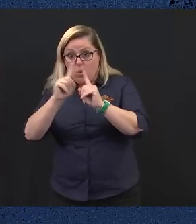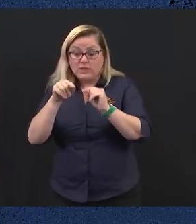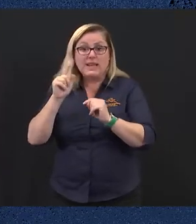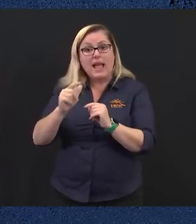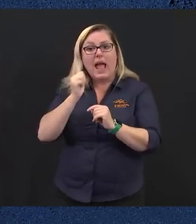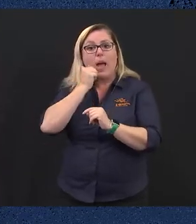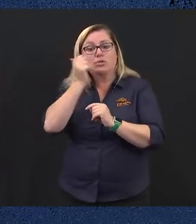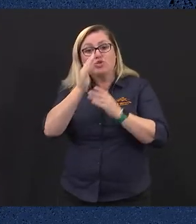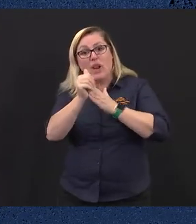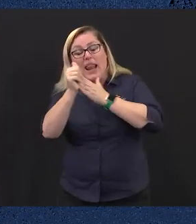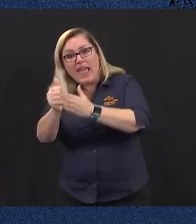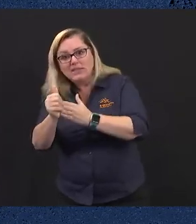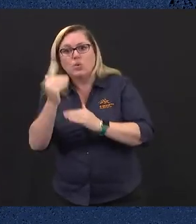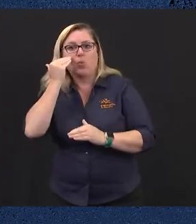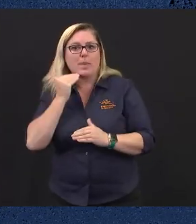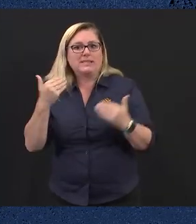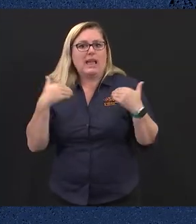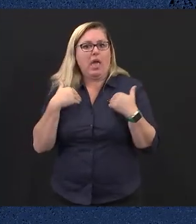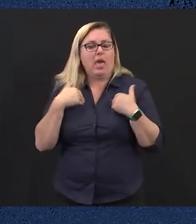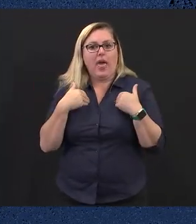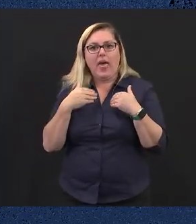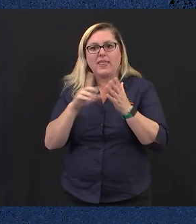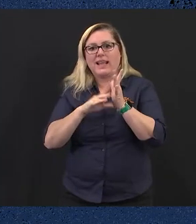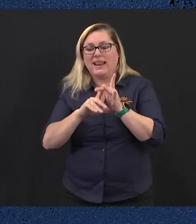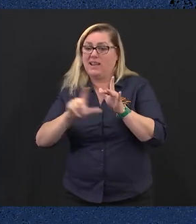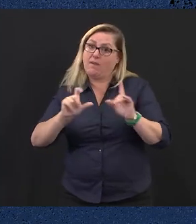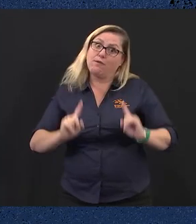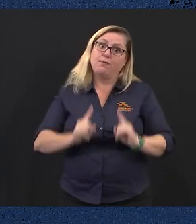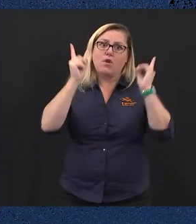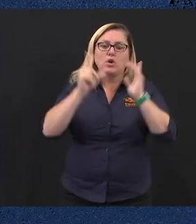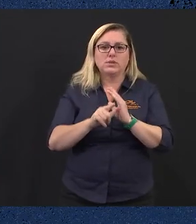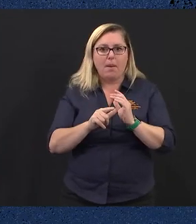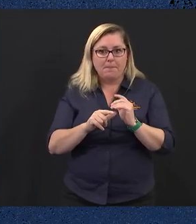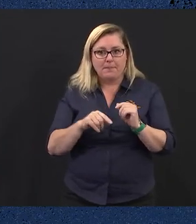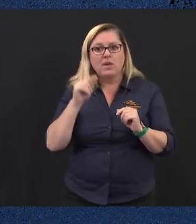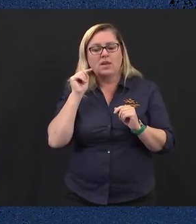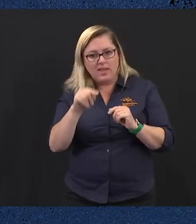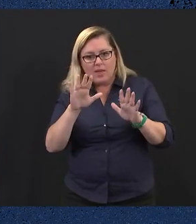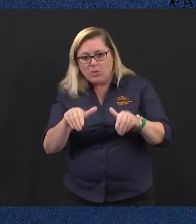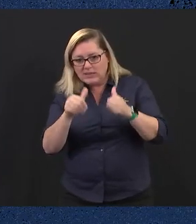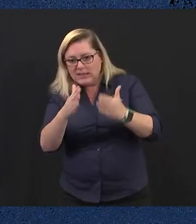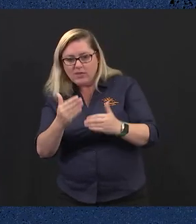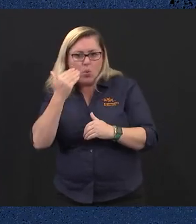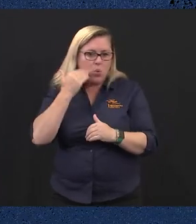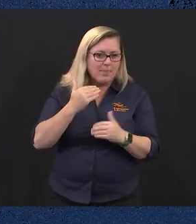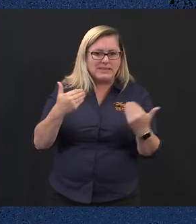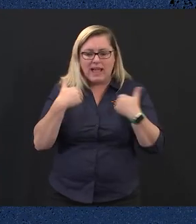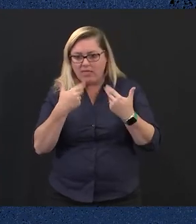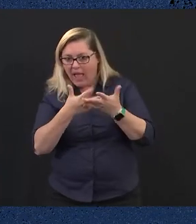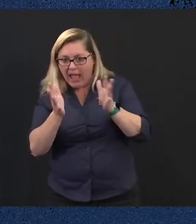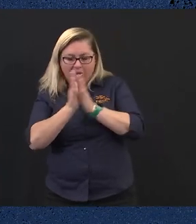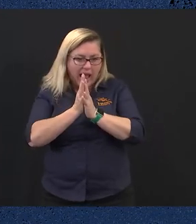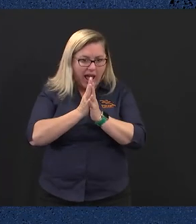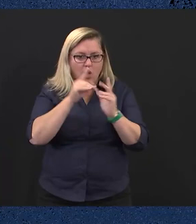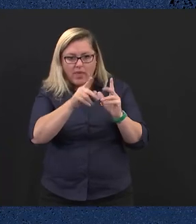women's health clinic. Delivering new women's health clinics will completely change the way women's health issues are treated